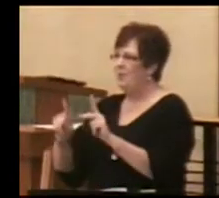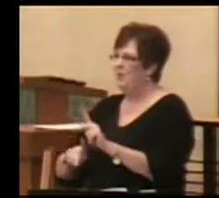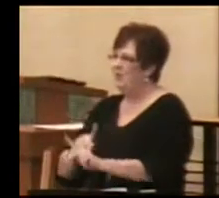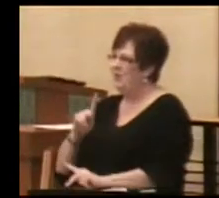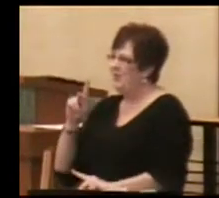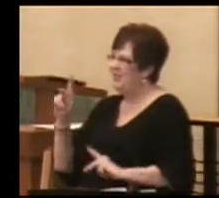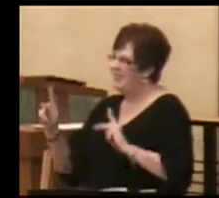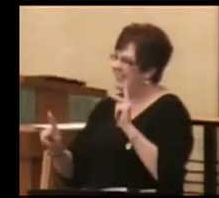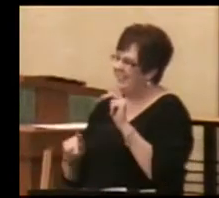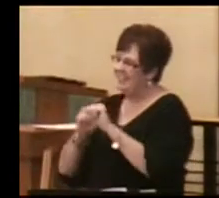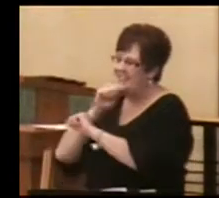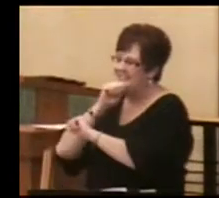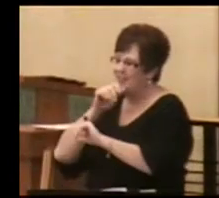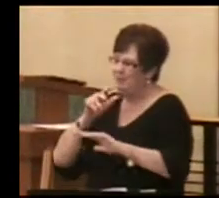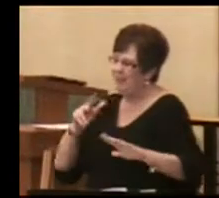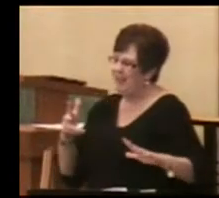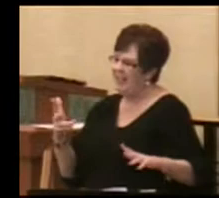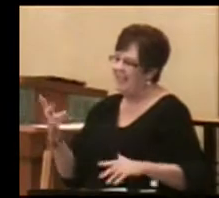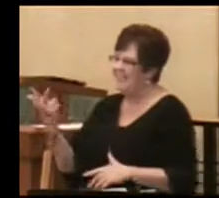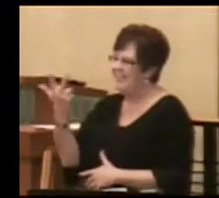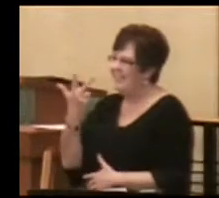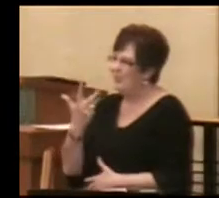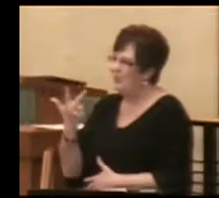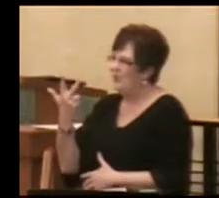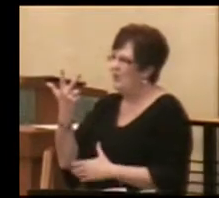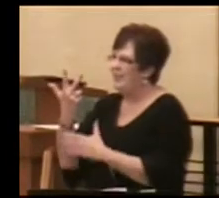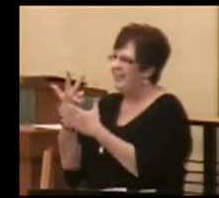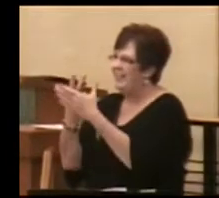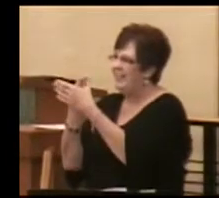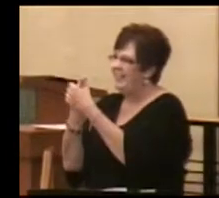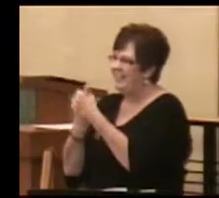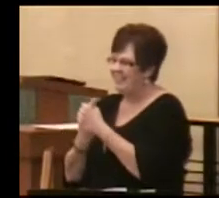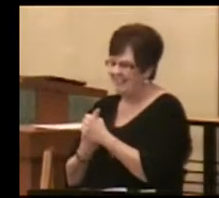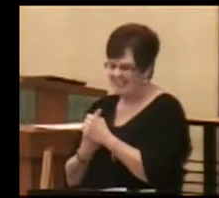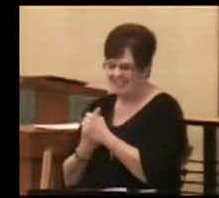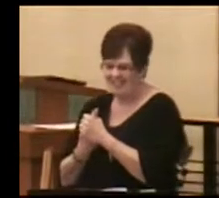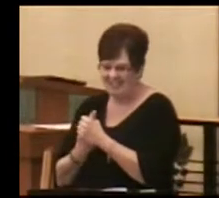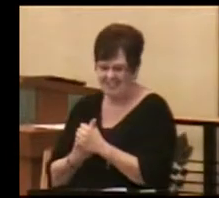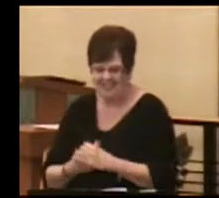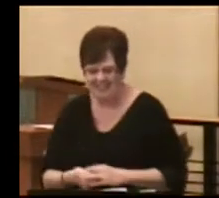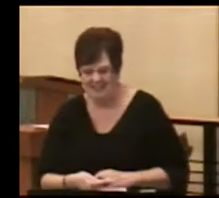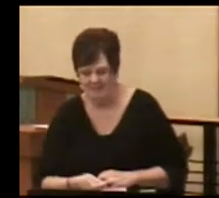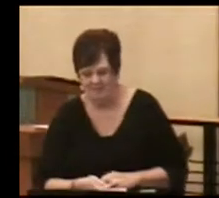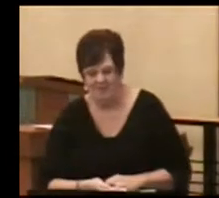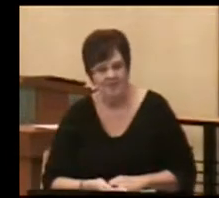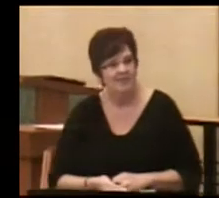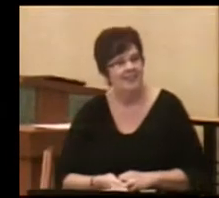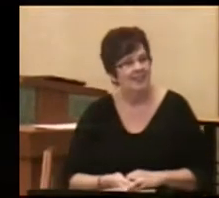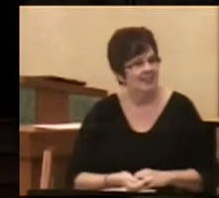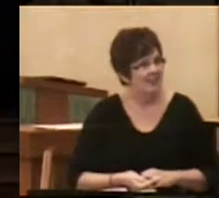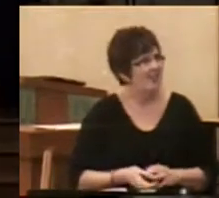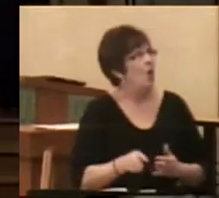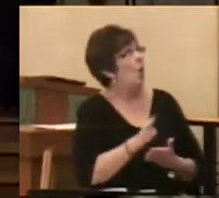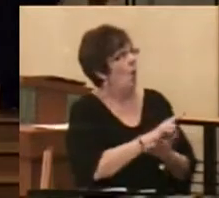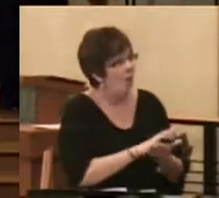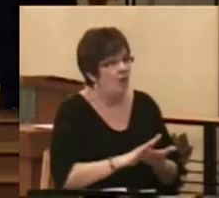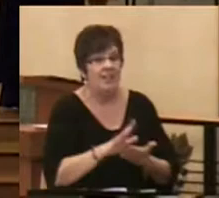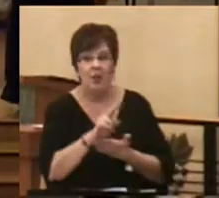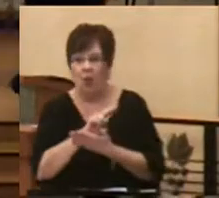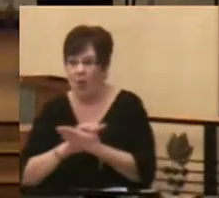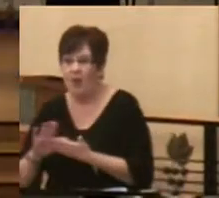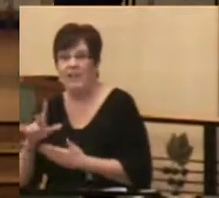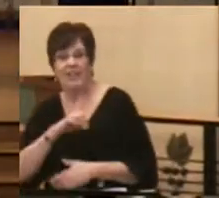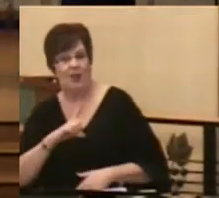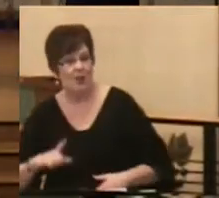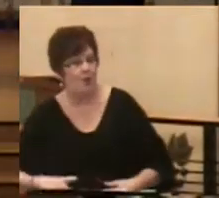persons, blessed Trinity. Holy, holy, holy,